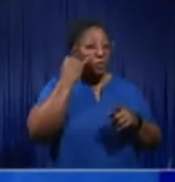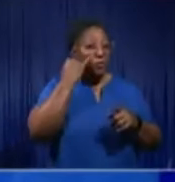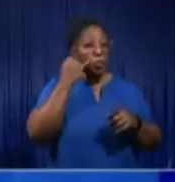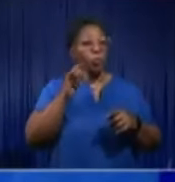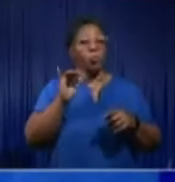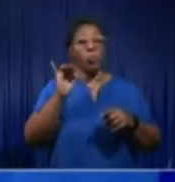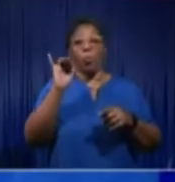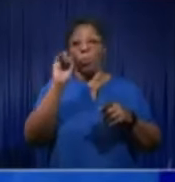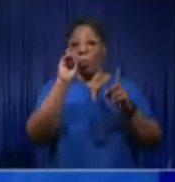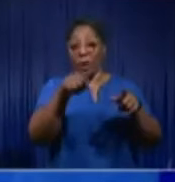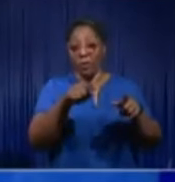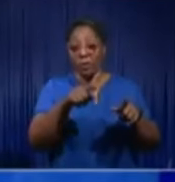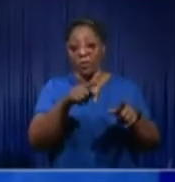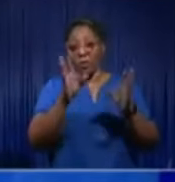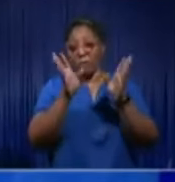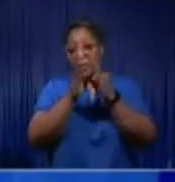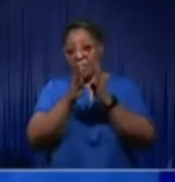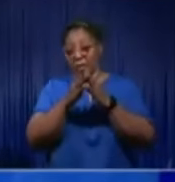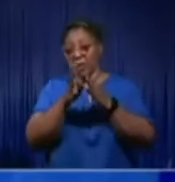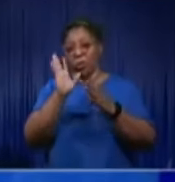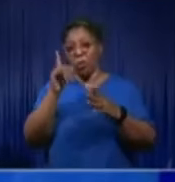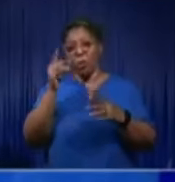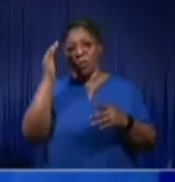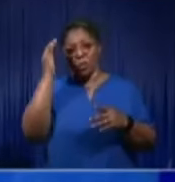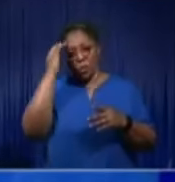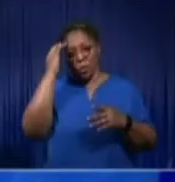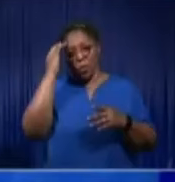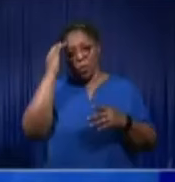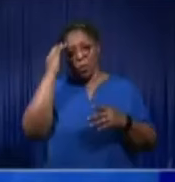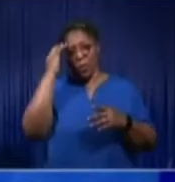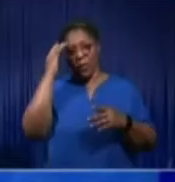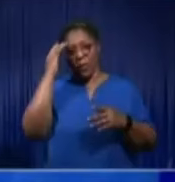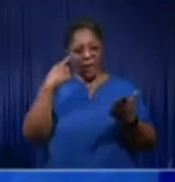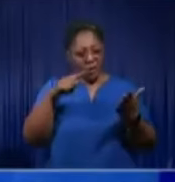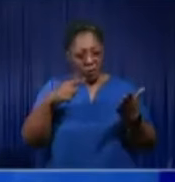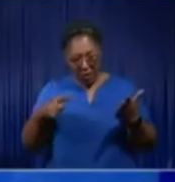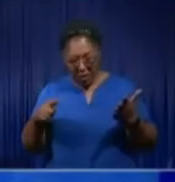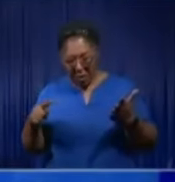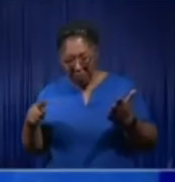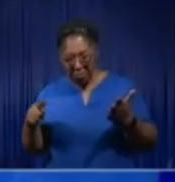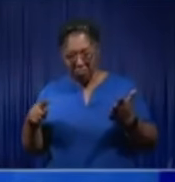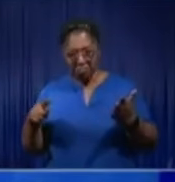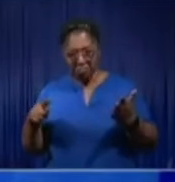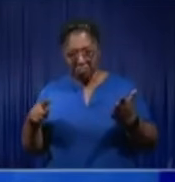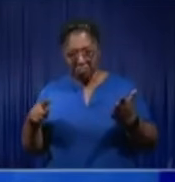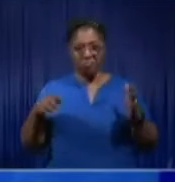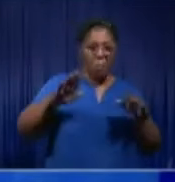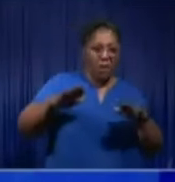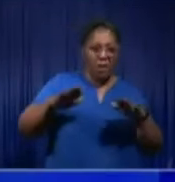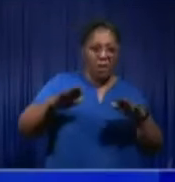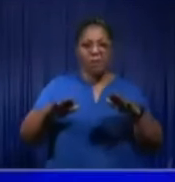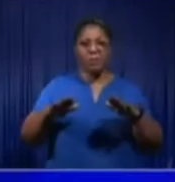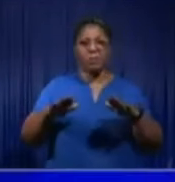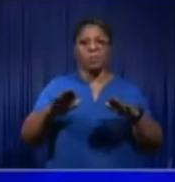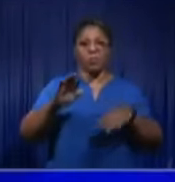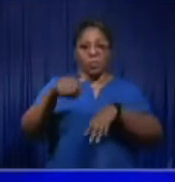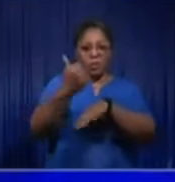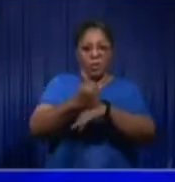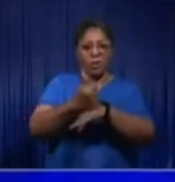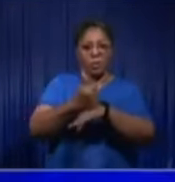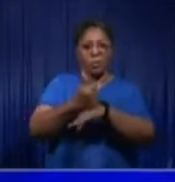The reality is the checks and balances have been put in place. They speak so much about the three strategic laws.